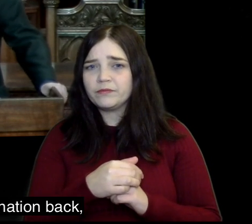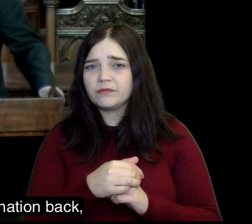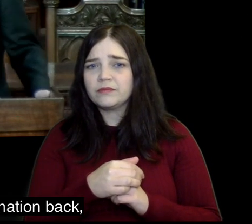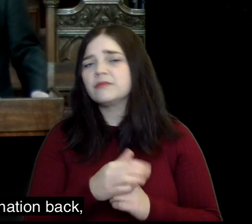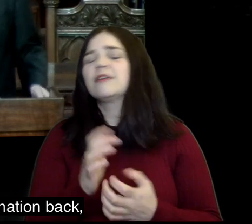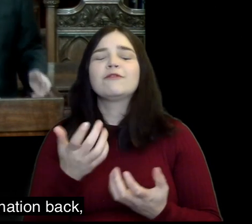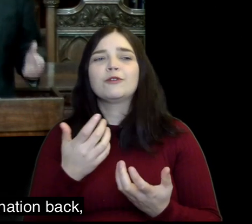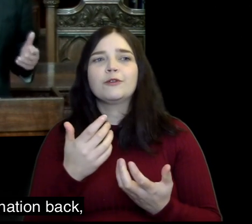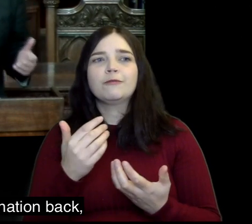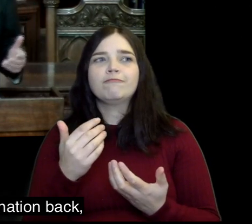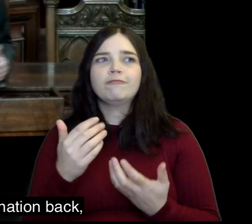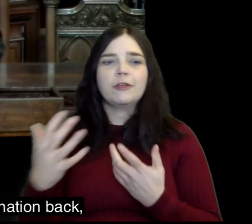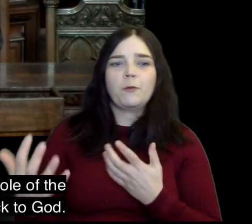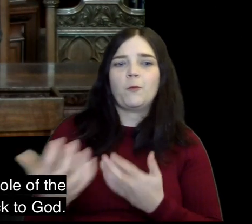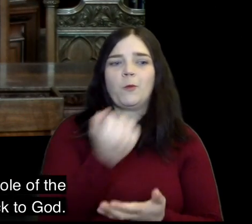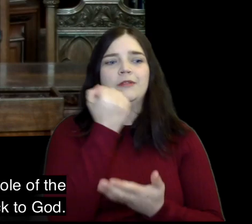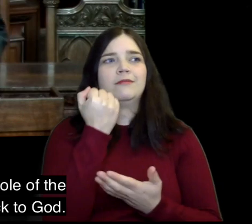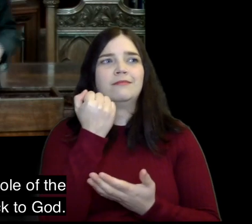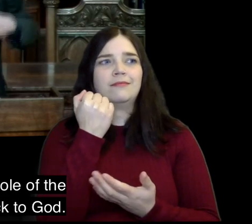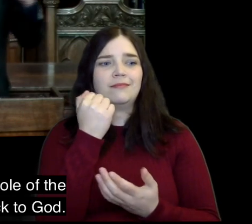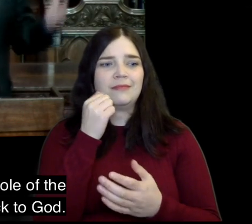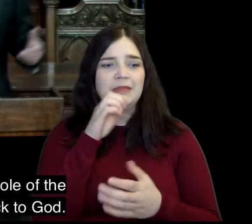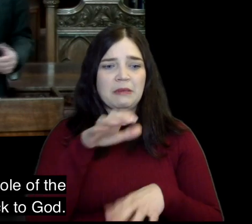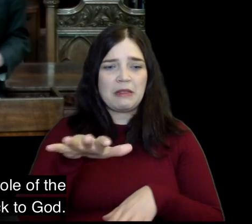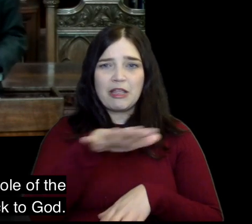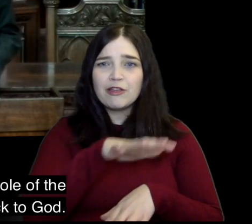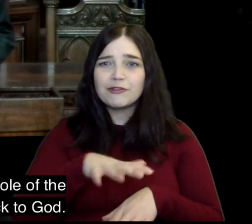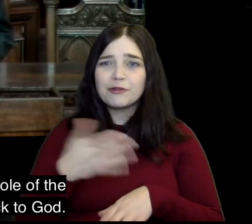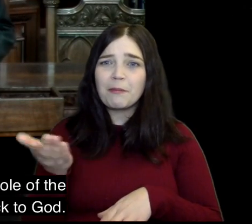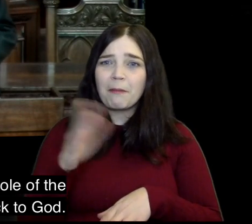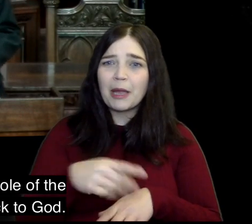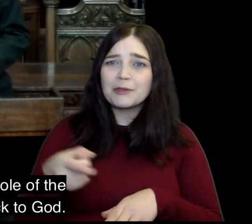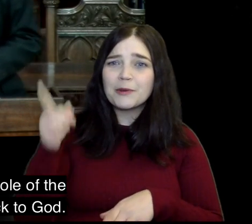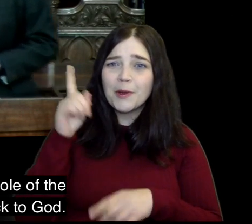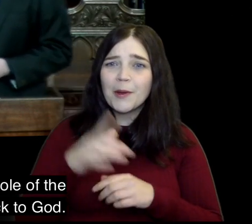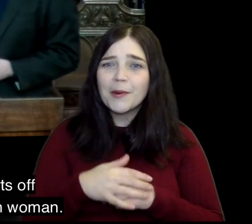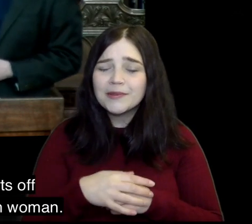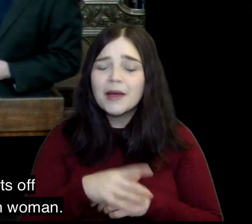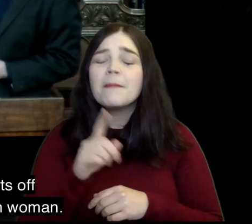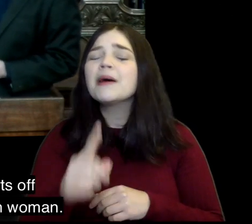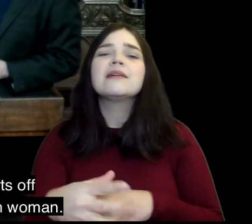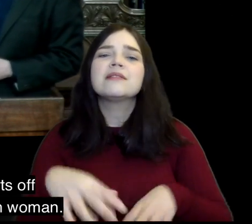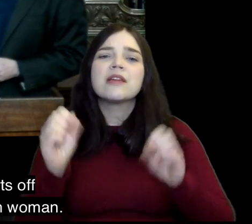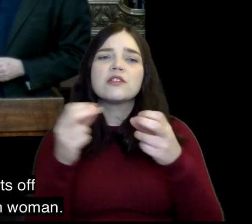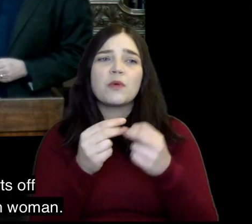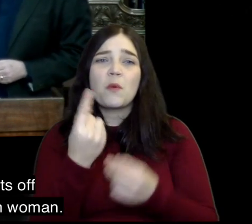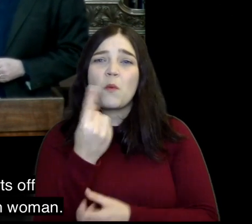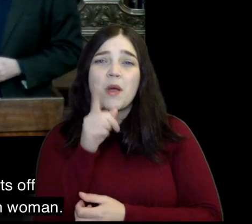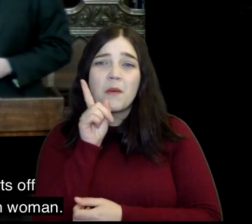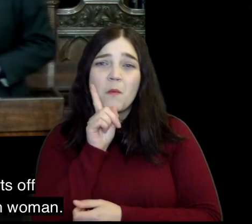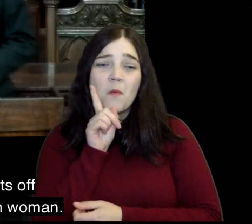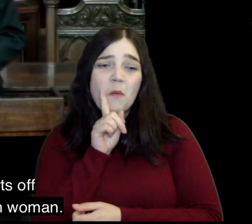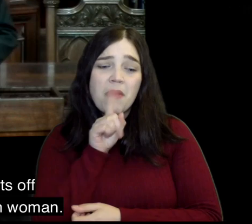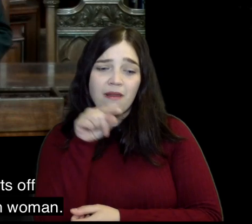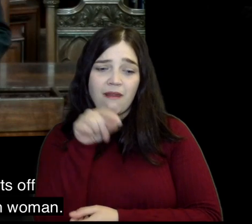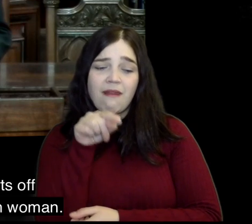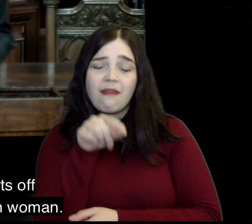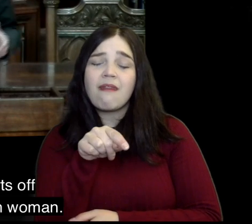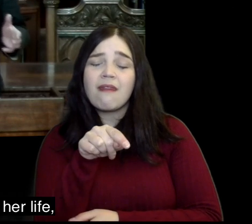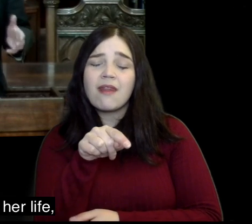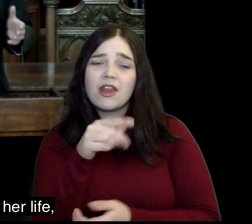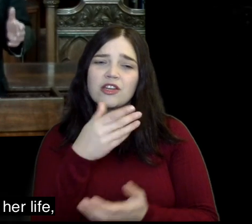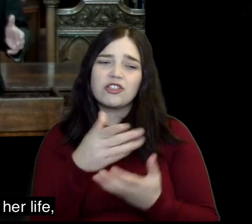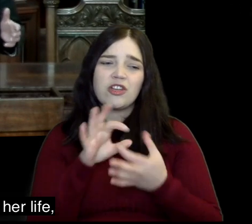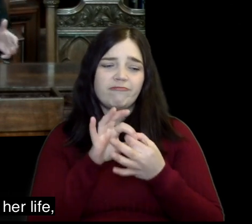and notice what Elijah does he's to win a whole nation back he's to bring the whole of the Israelite people back to God and yet he